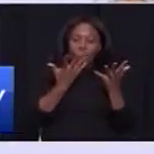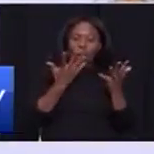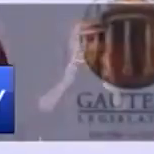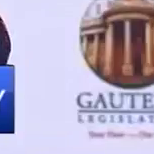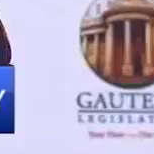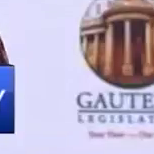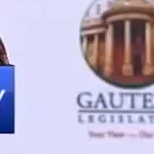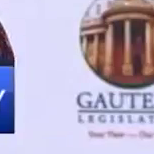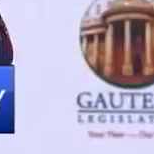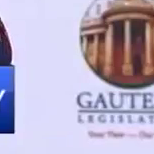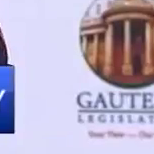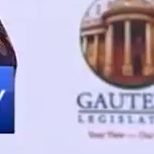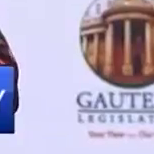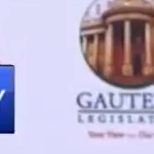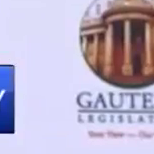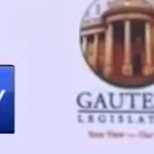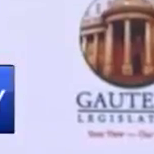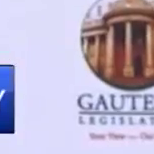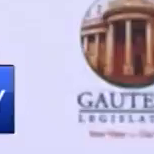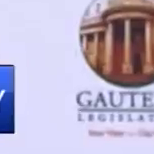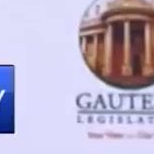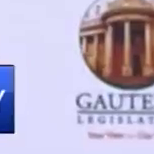businesses and SMMEs to grow.